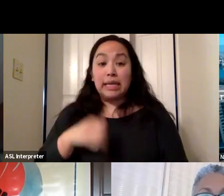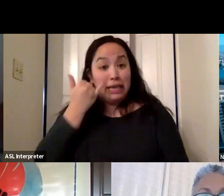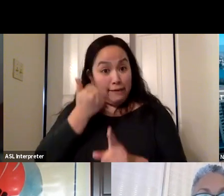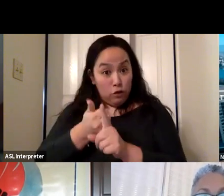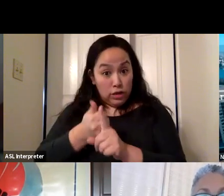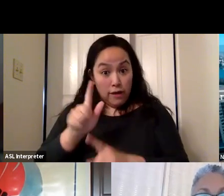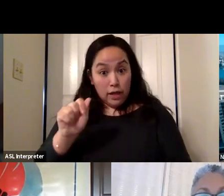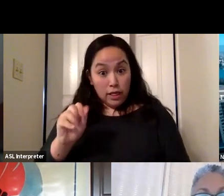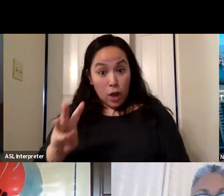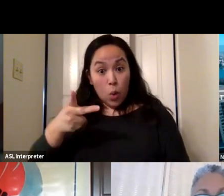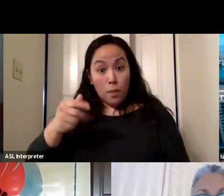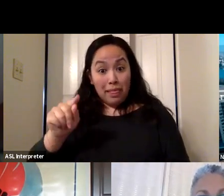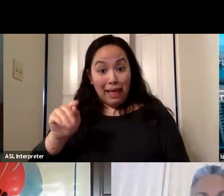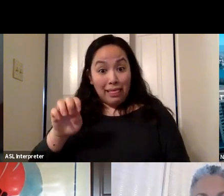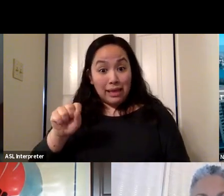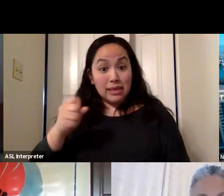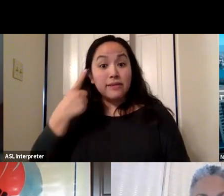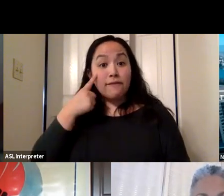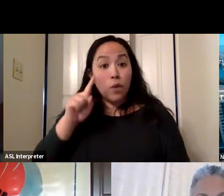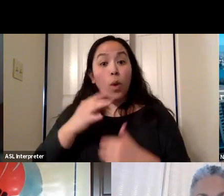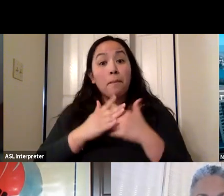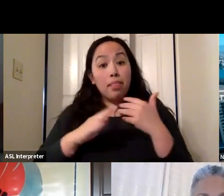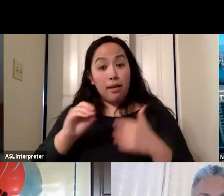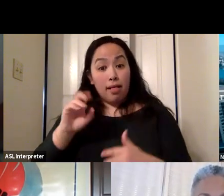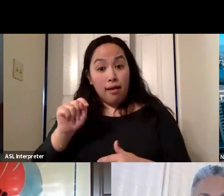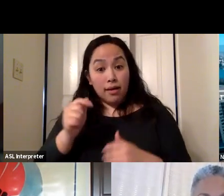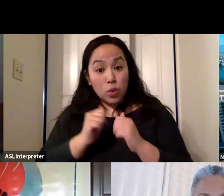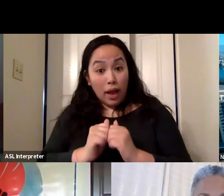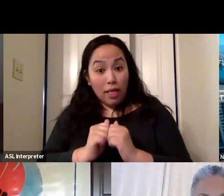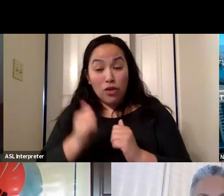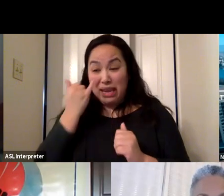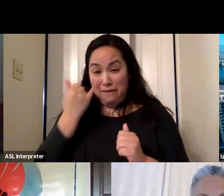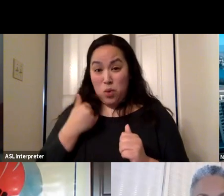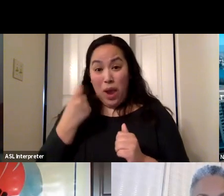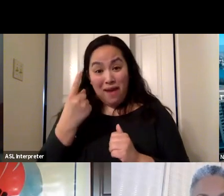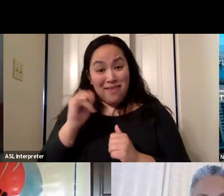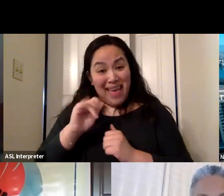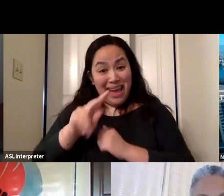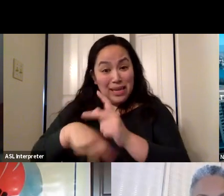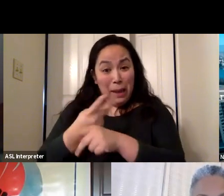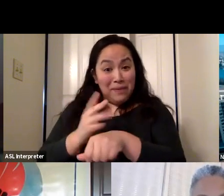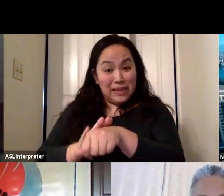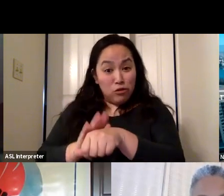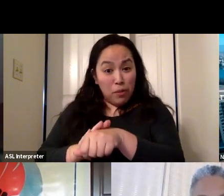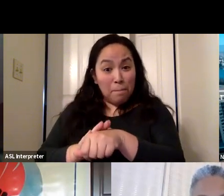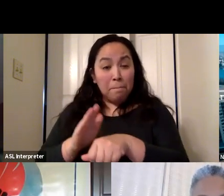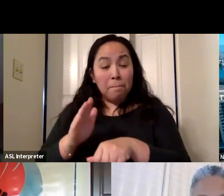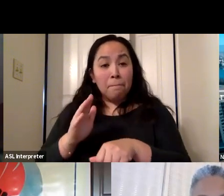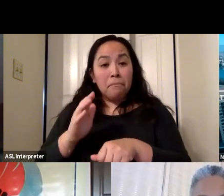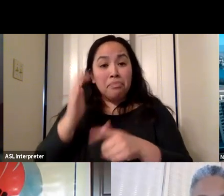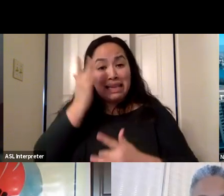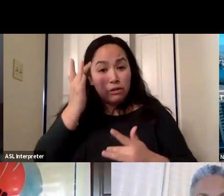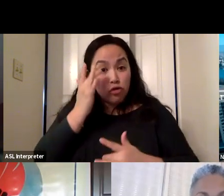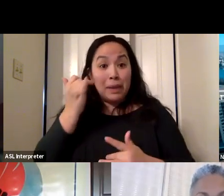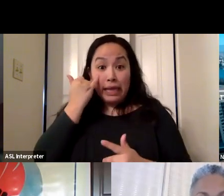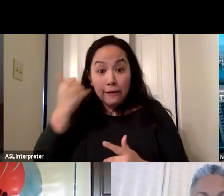and blood clots together. If you have one of these types of syndromes that looks like what we're talking about where you have low platelets,